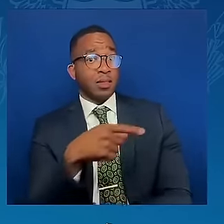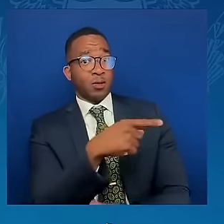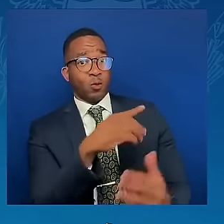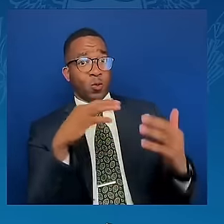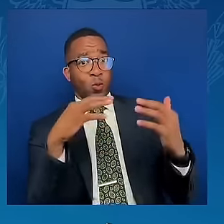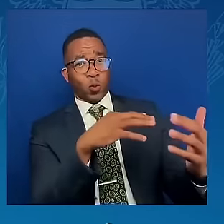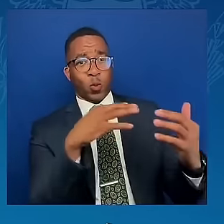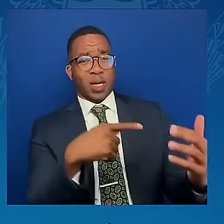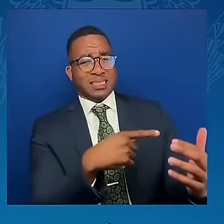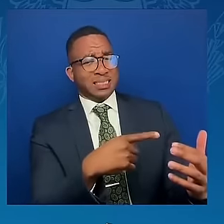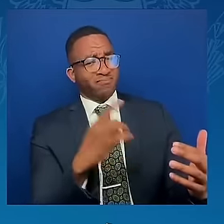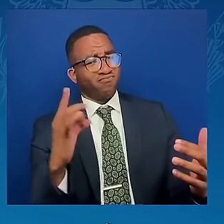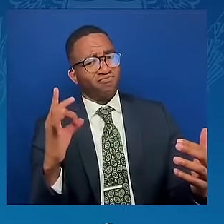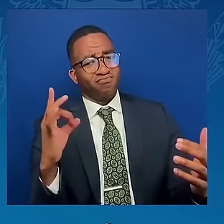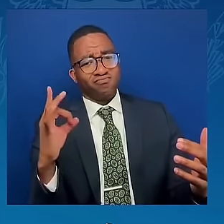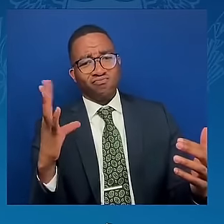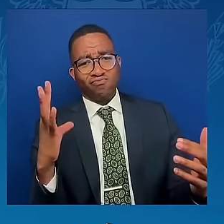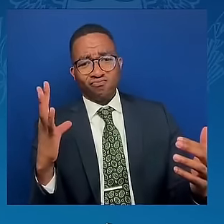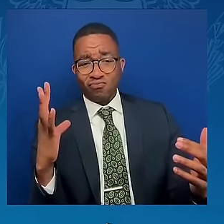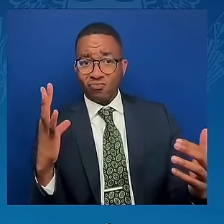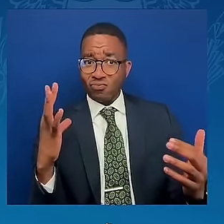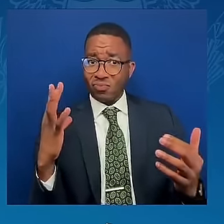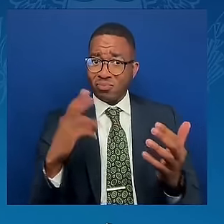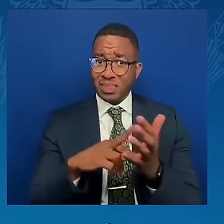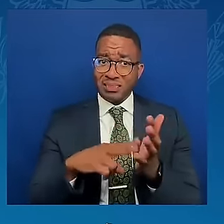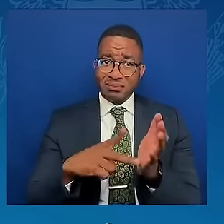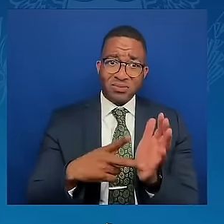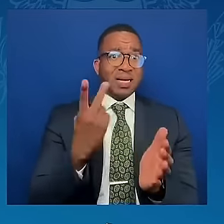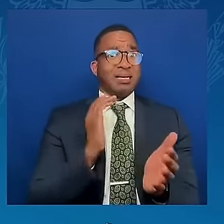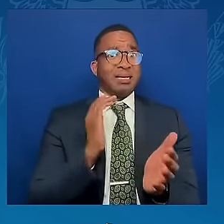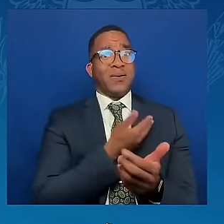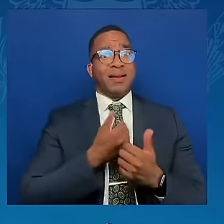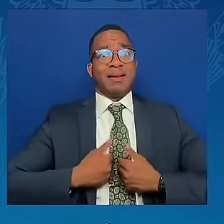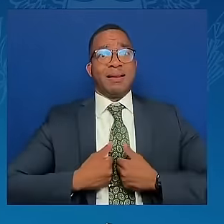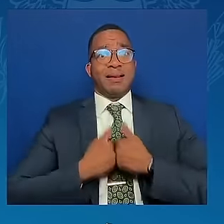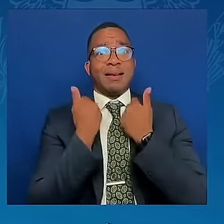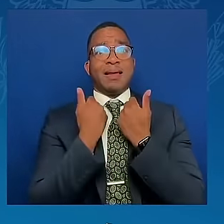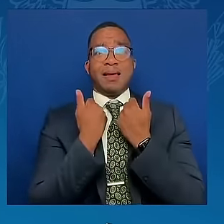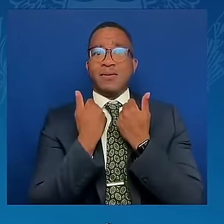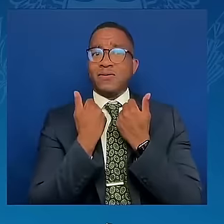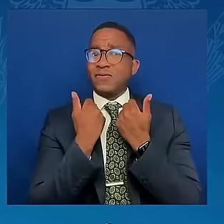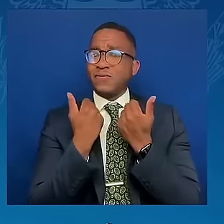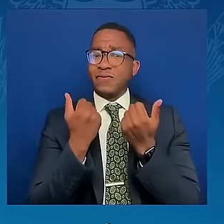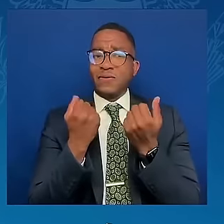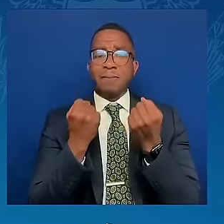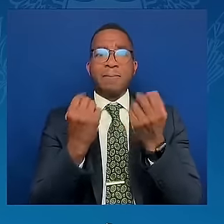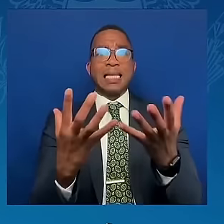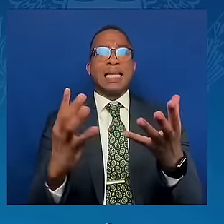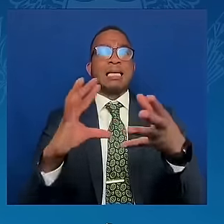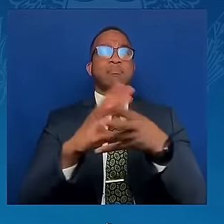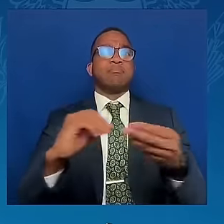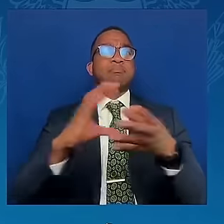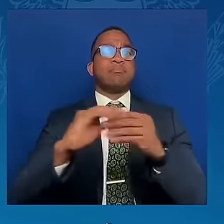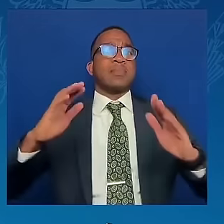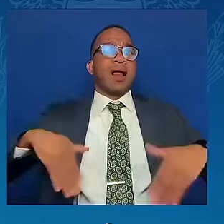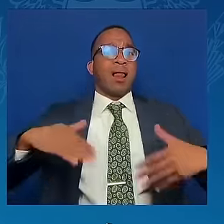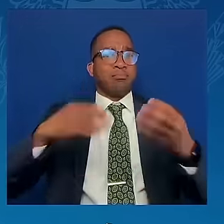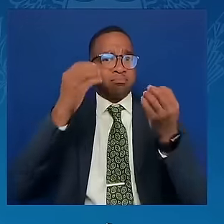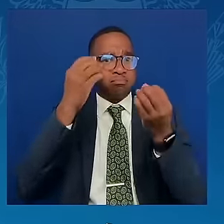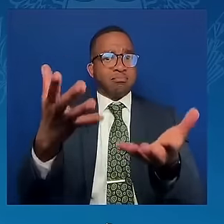brought untold sorrow to mankind and to reaffirm faith